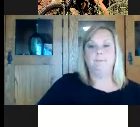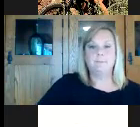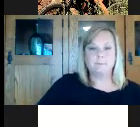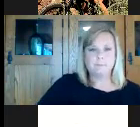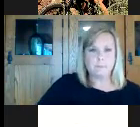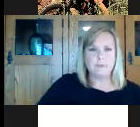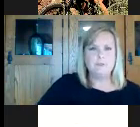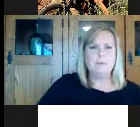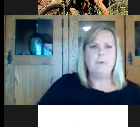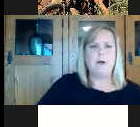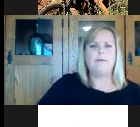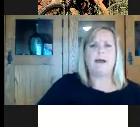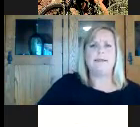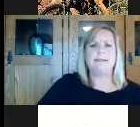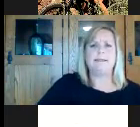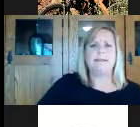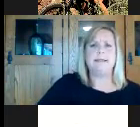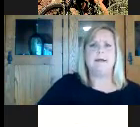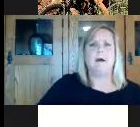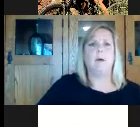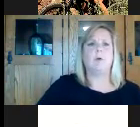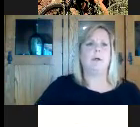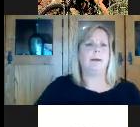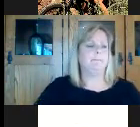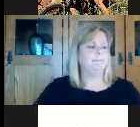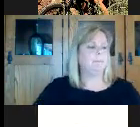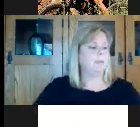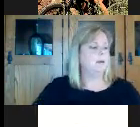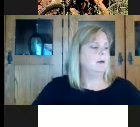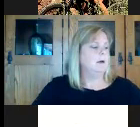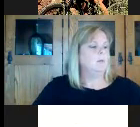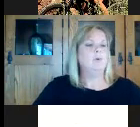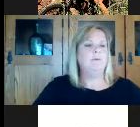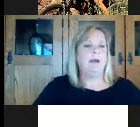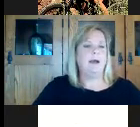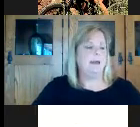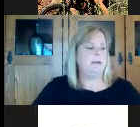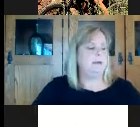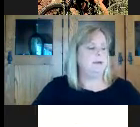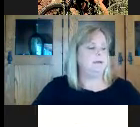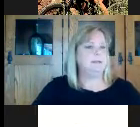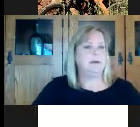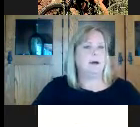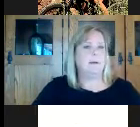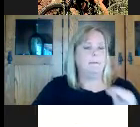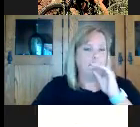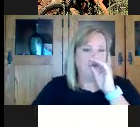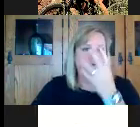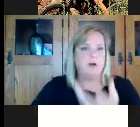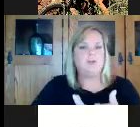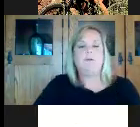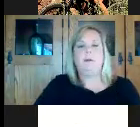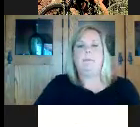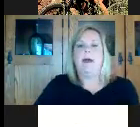to be part of the icc program moving on is um